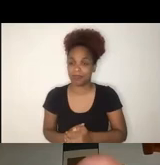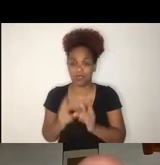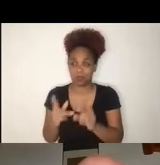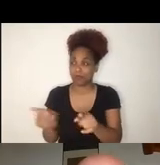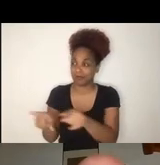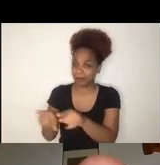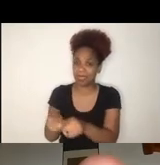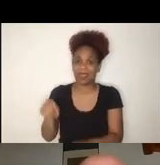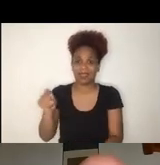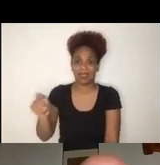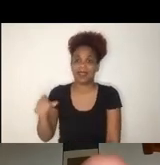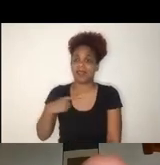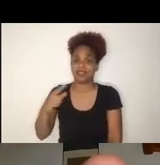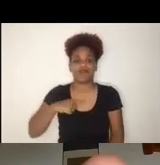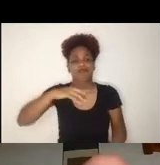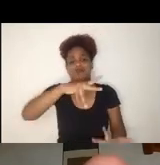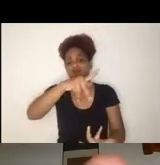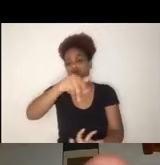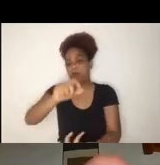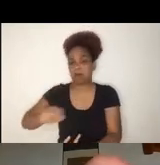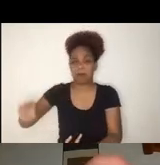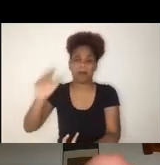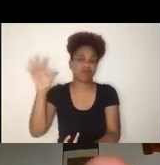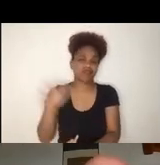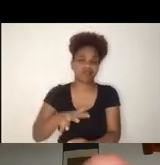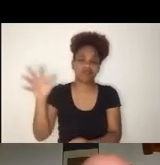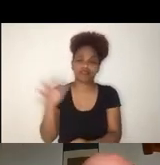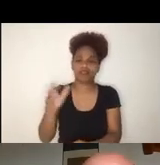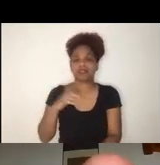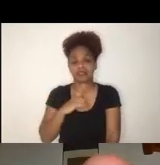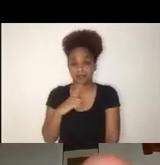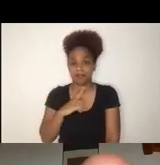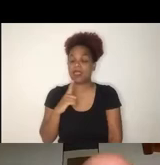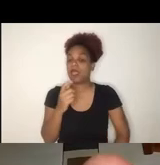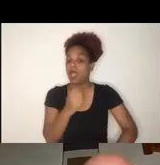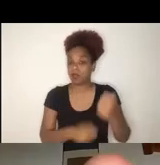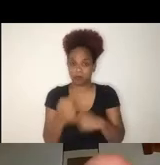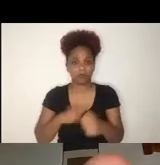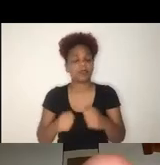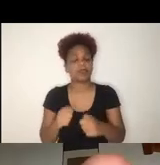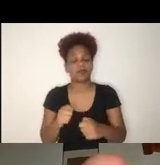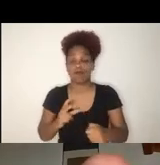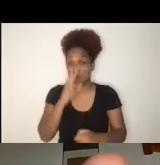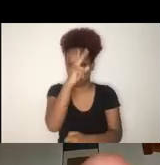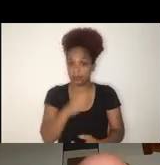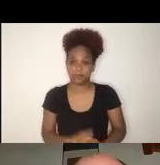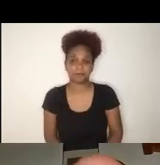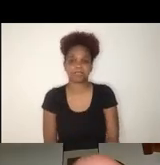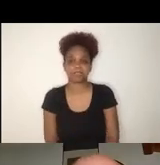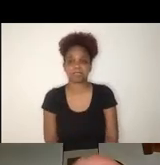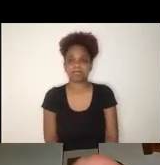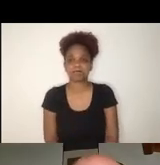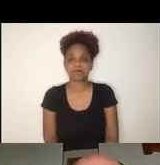economy extremely hard. In education, as you know, UNESCO is monitoring